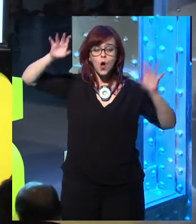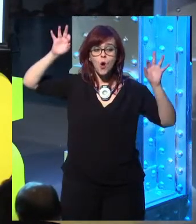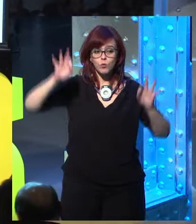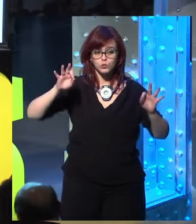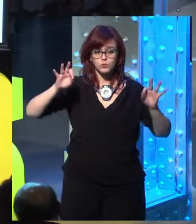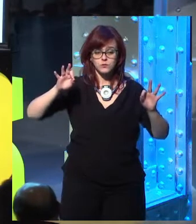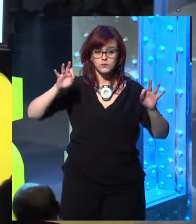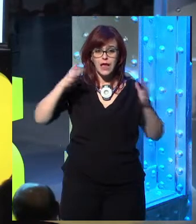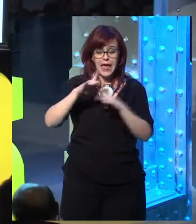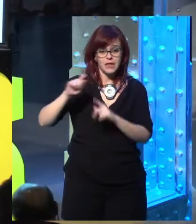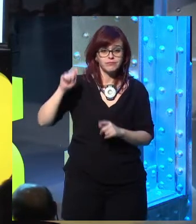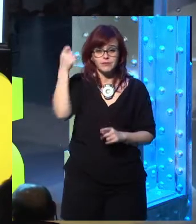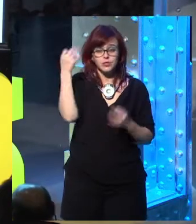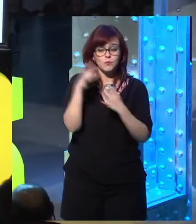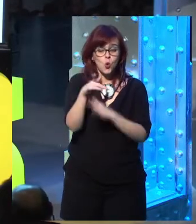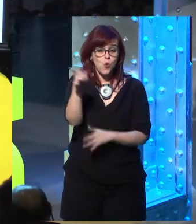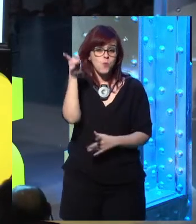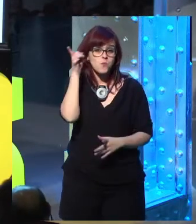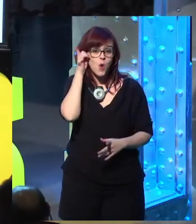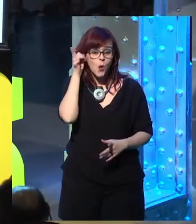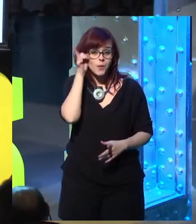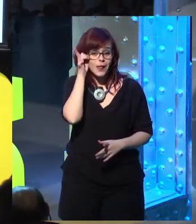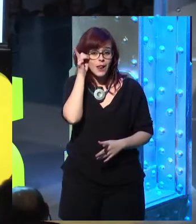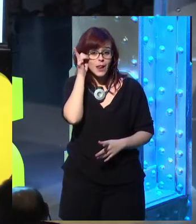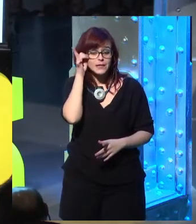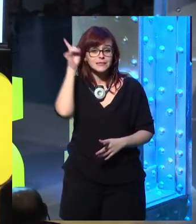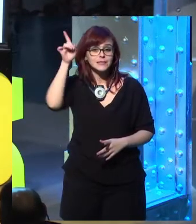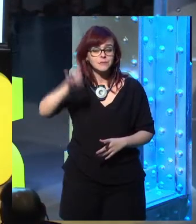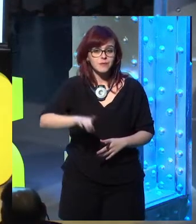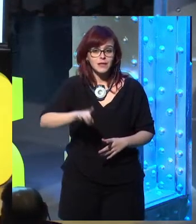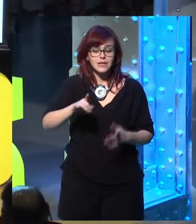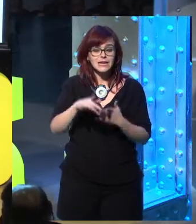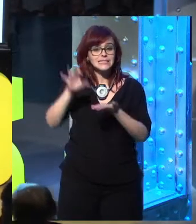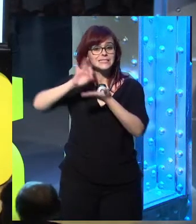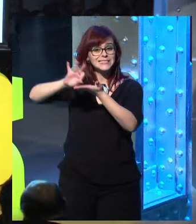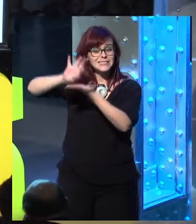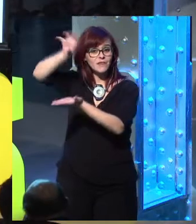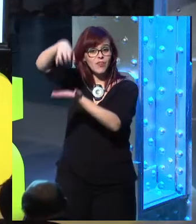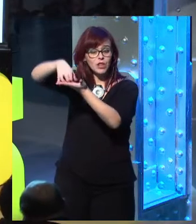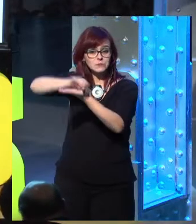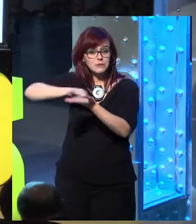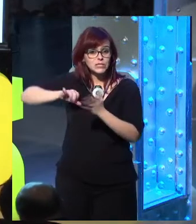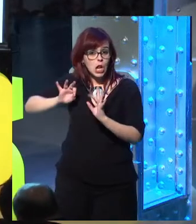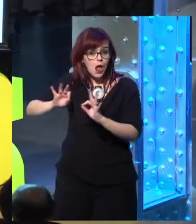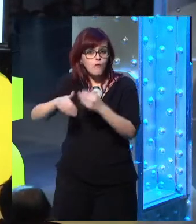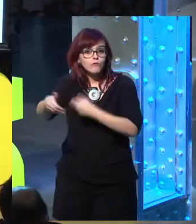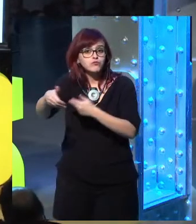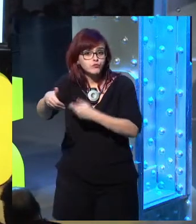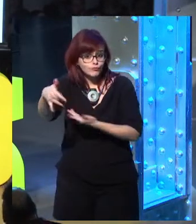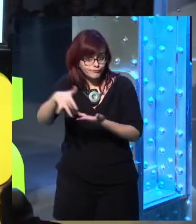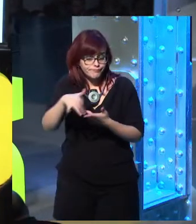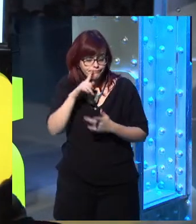on where we are. This could be the next generation of the web and decentralized distributed computing. Just a little bit to think about.